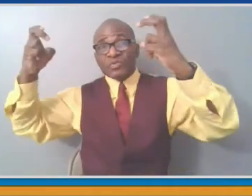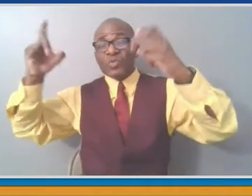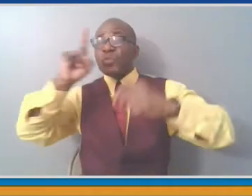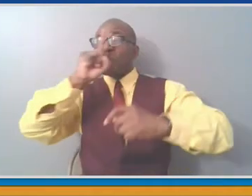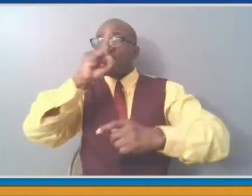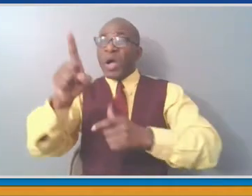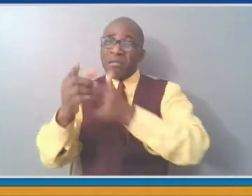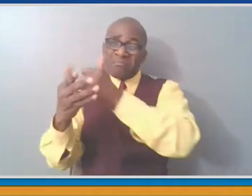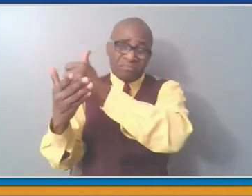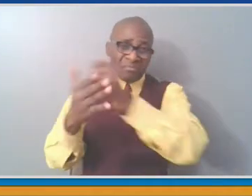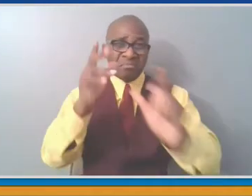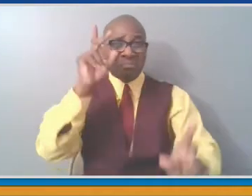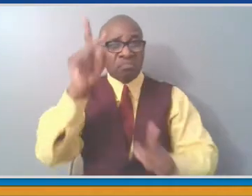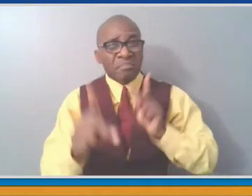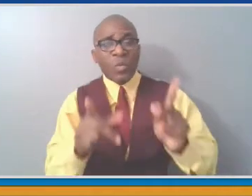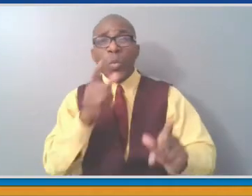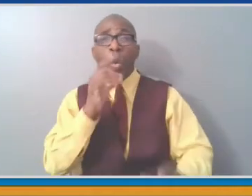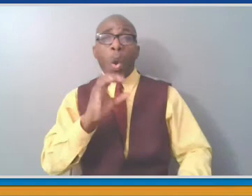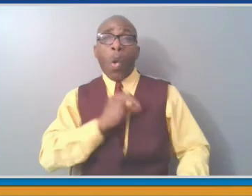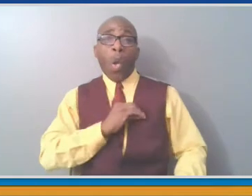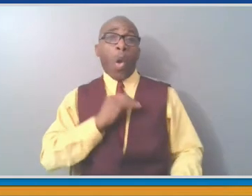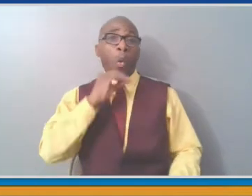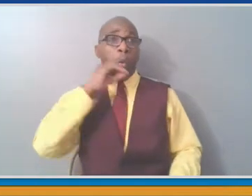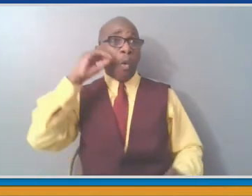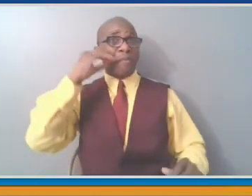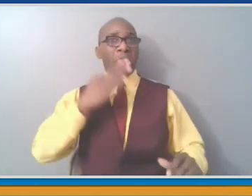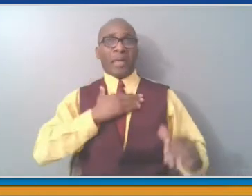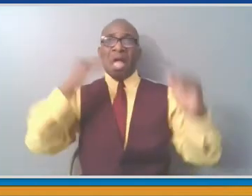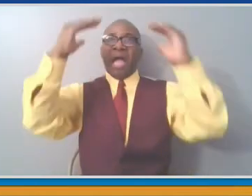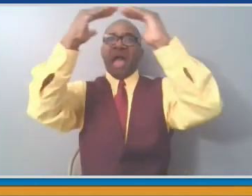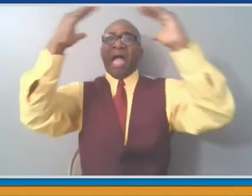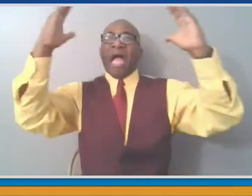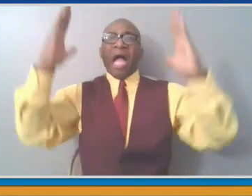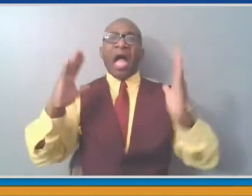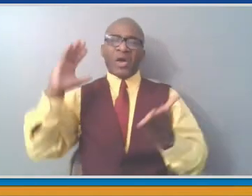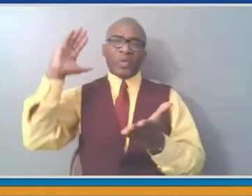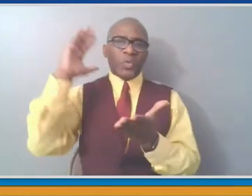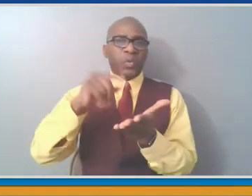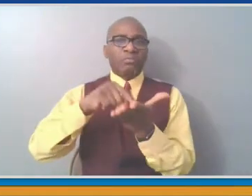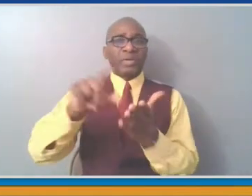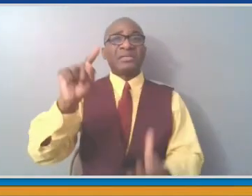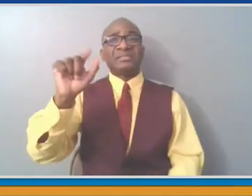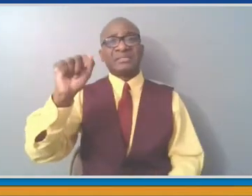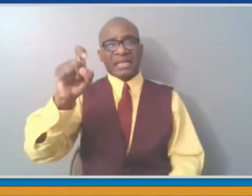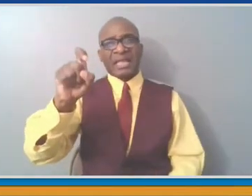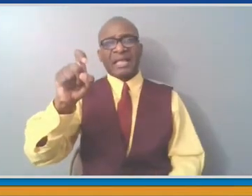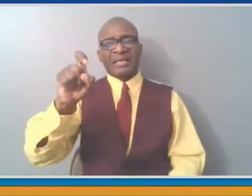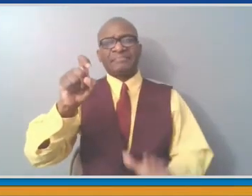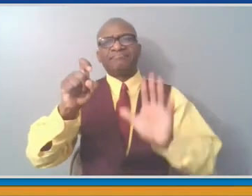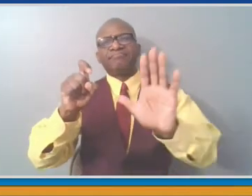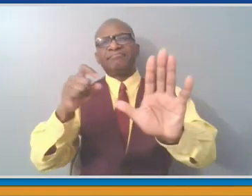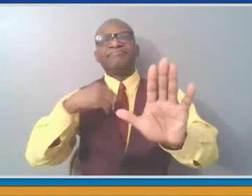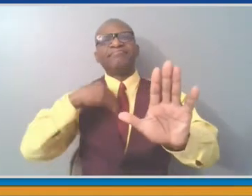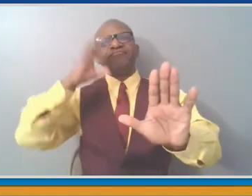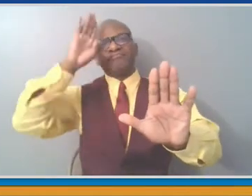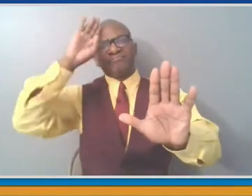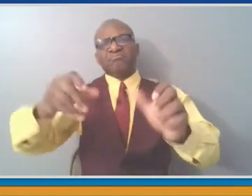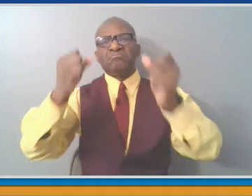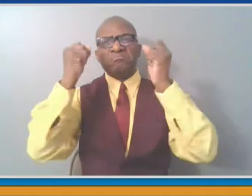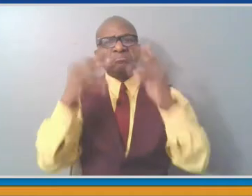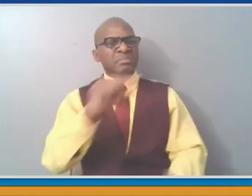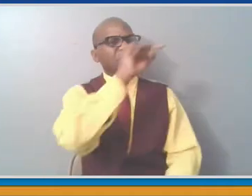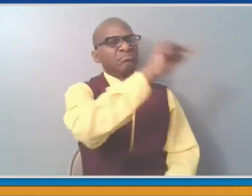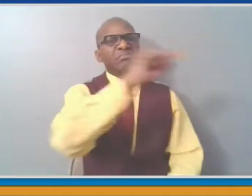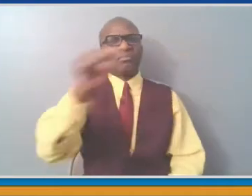point out, you know, there's always a comment about how high our property taxes are in Westchester County. Keep in mind that two-thirds of what you pay in property